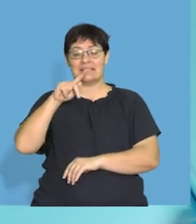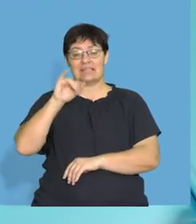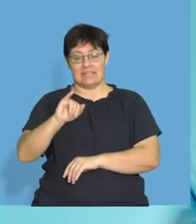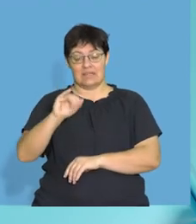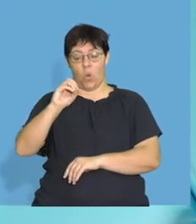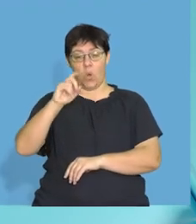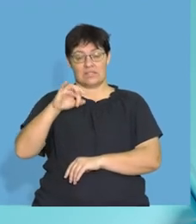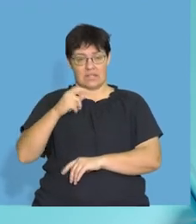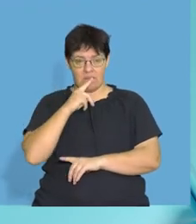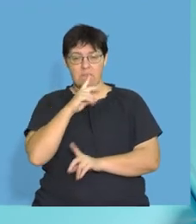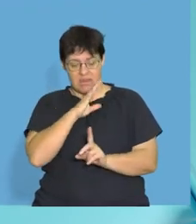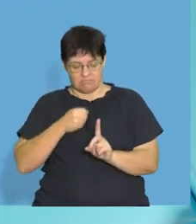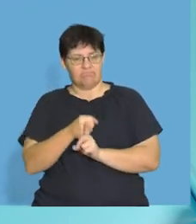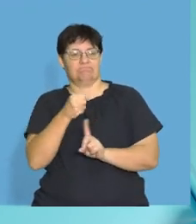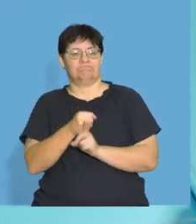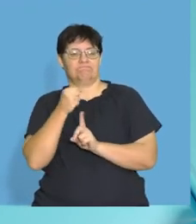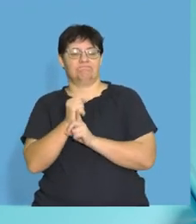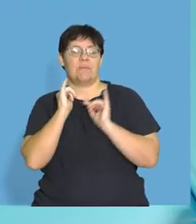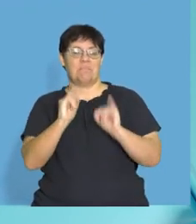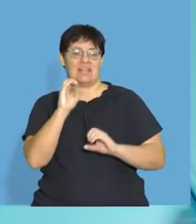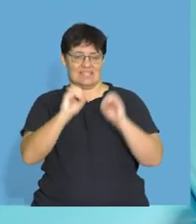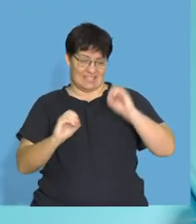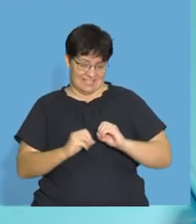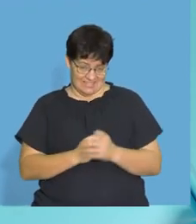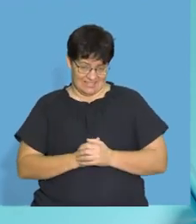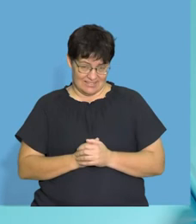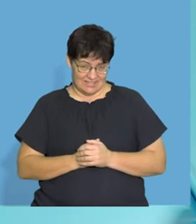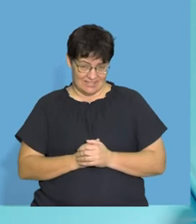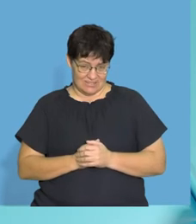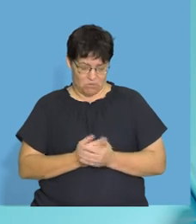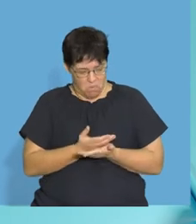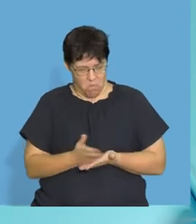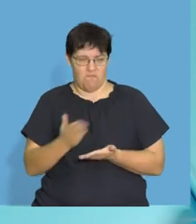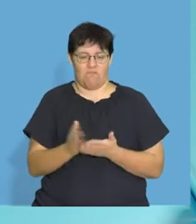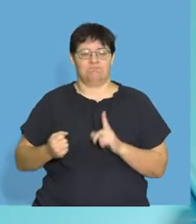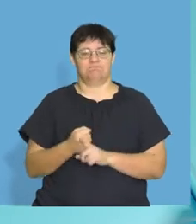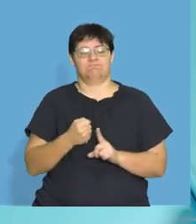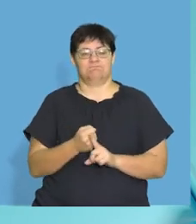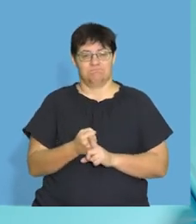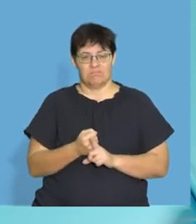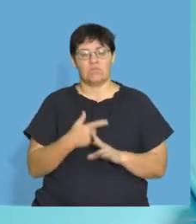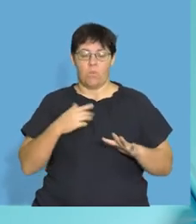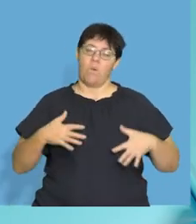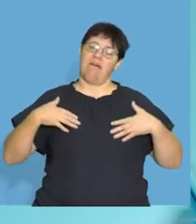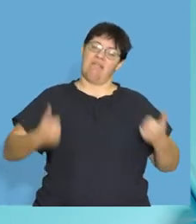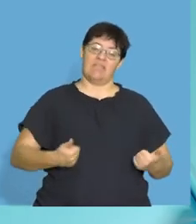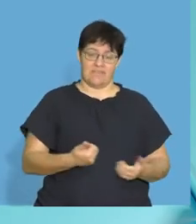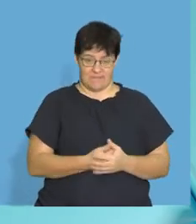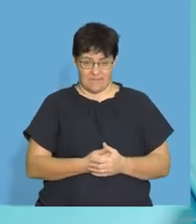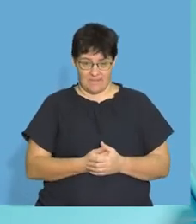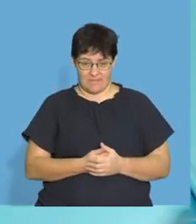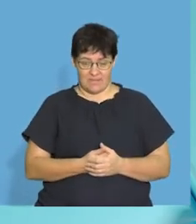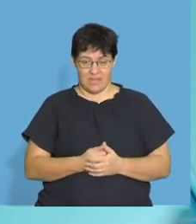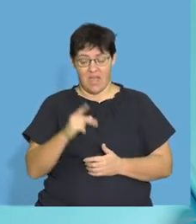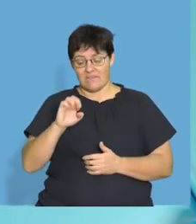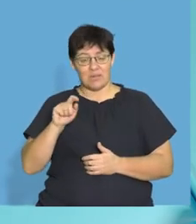basically try to fight those bad cells in our body, right? To try and make us healthier.